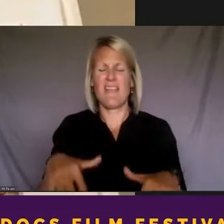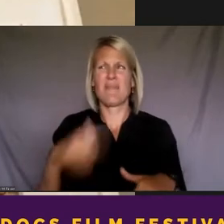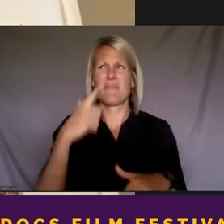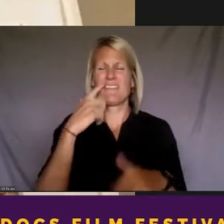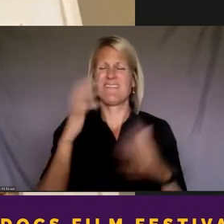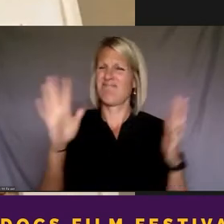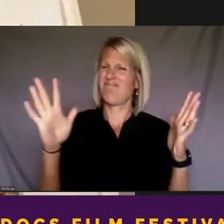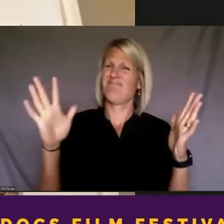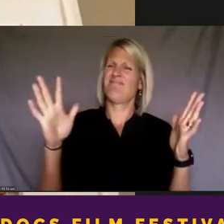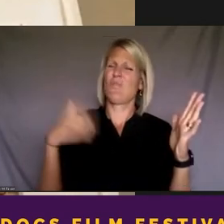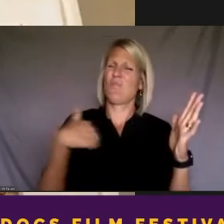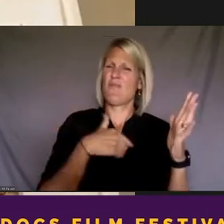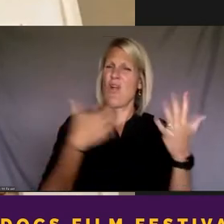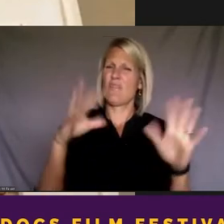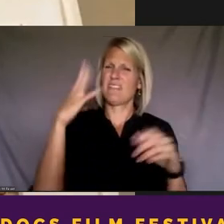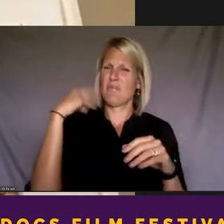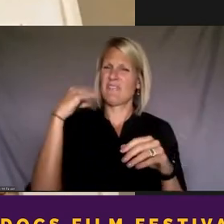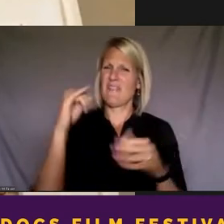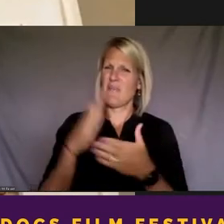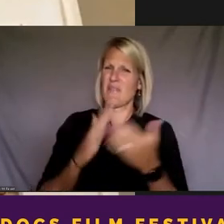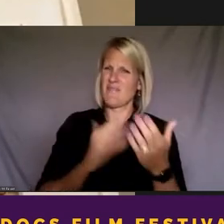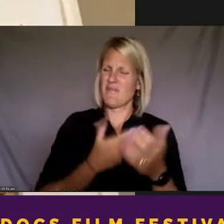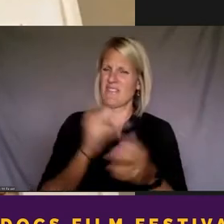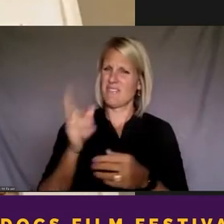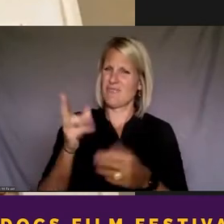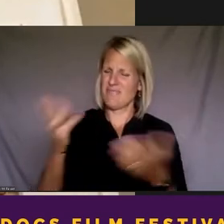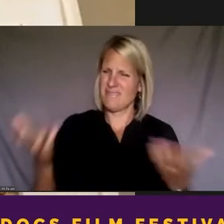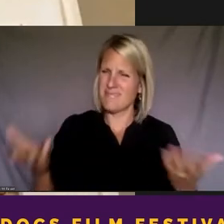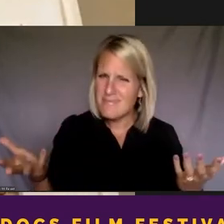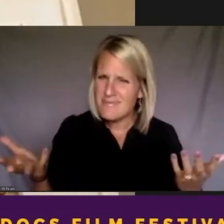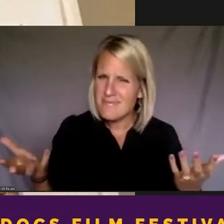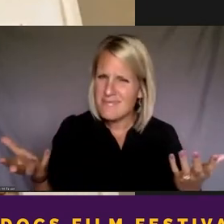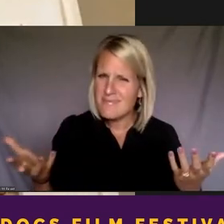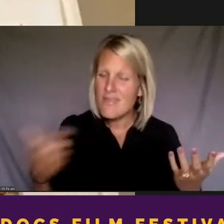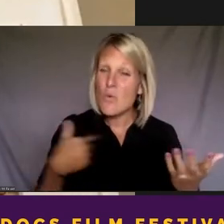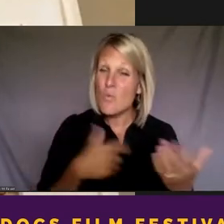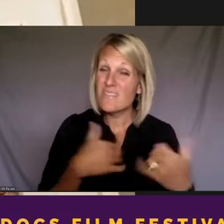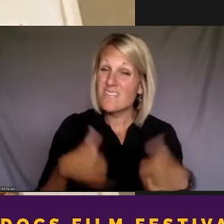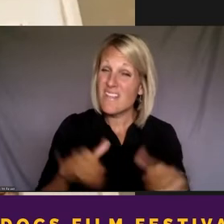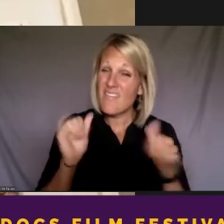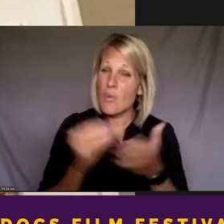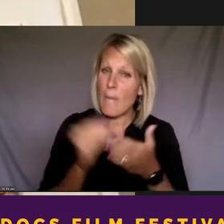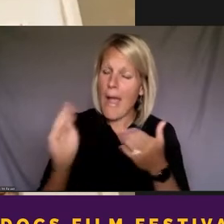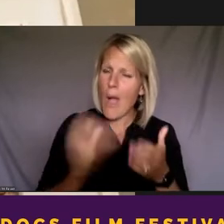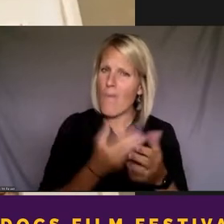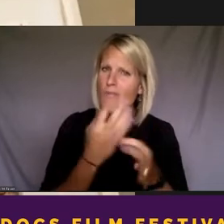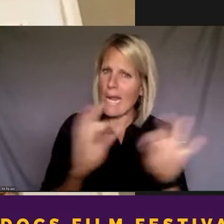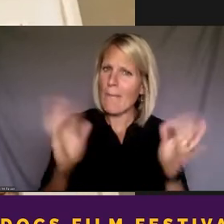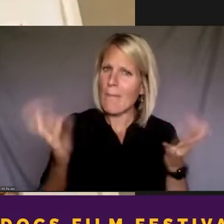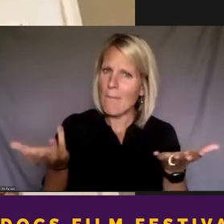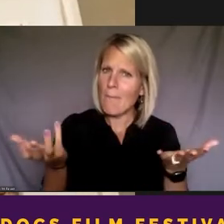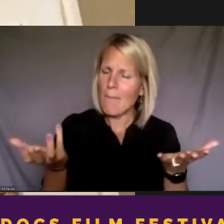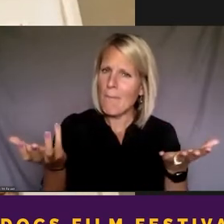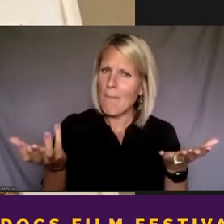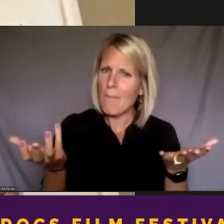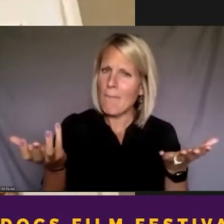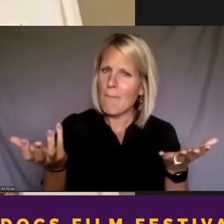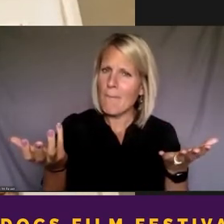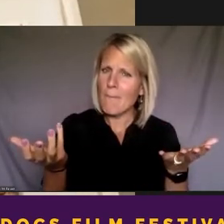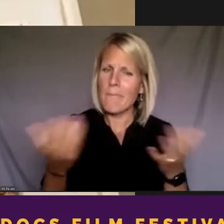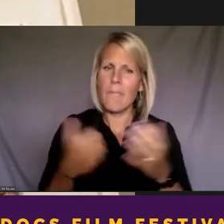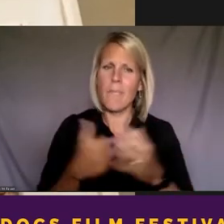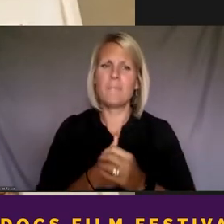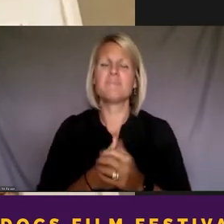we've been through that part of our history, right? Like, are we still having to purchase the freedom of the people that we love